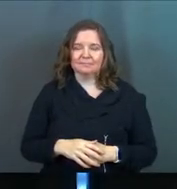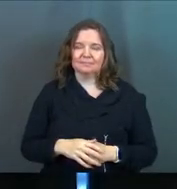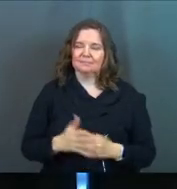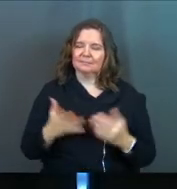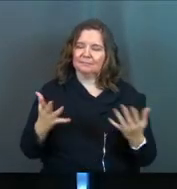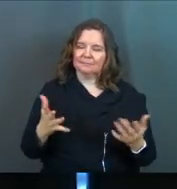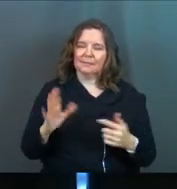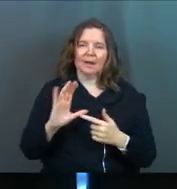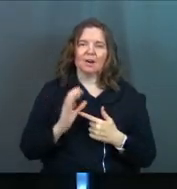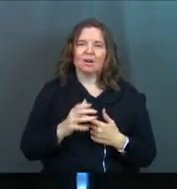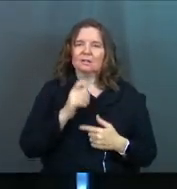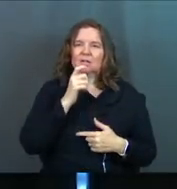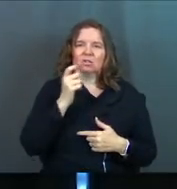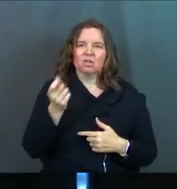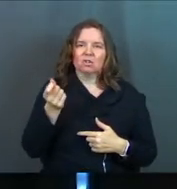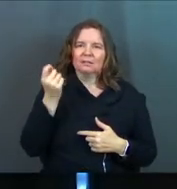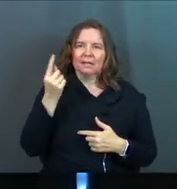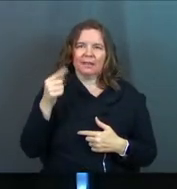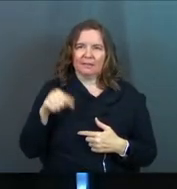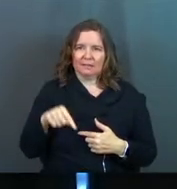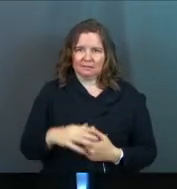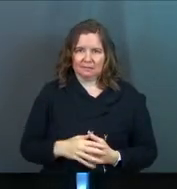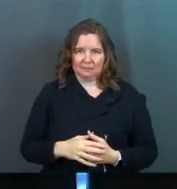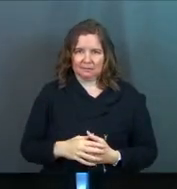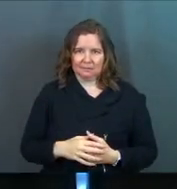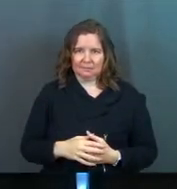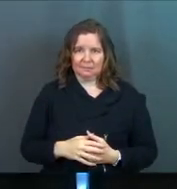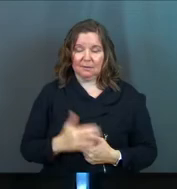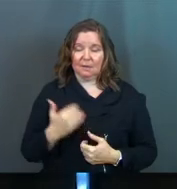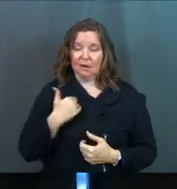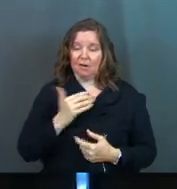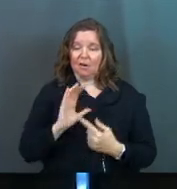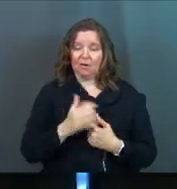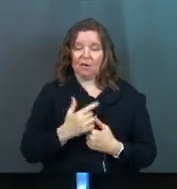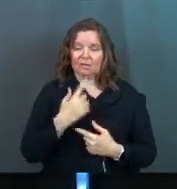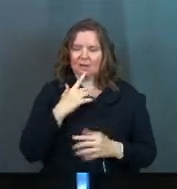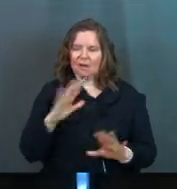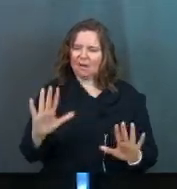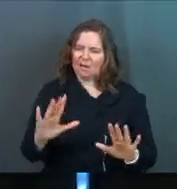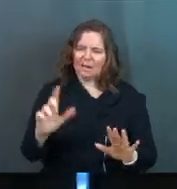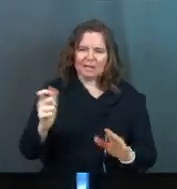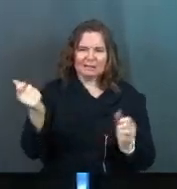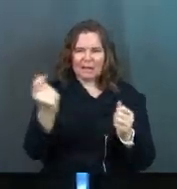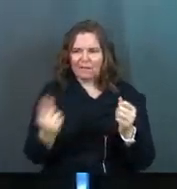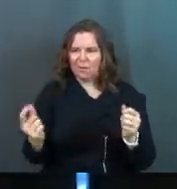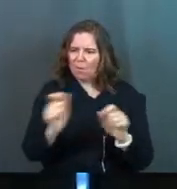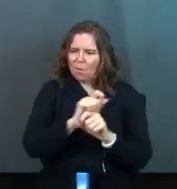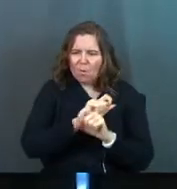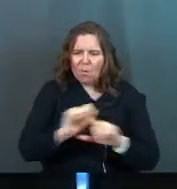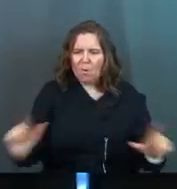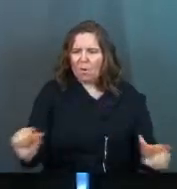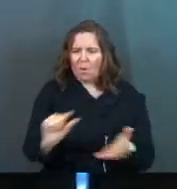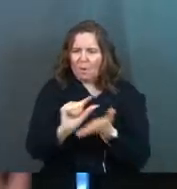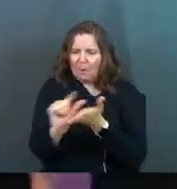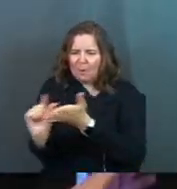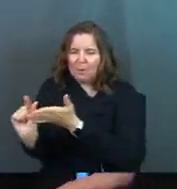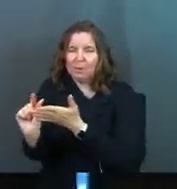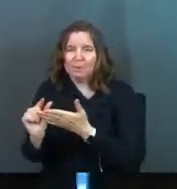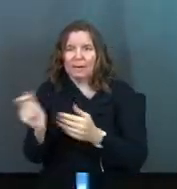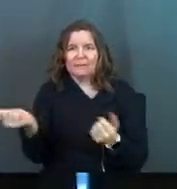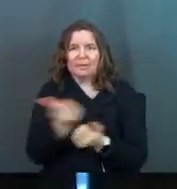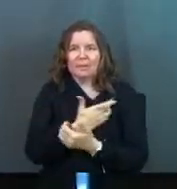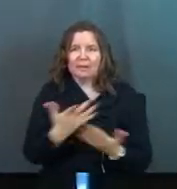But our culture doesn't understand this. And our culture says, no, no, no, it's got to be everybody. It's got to be